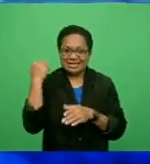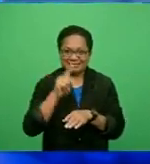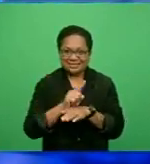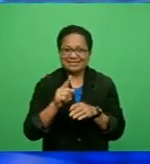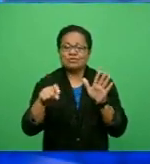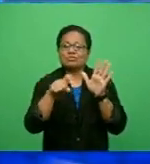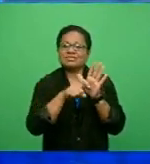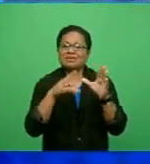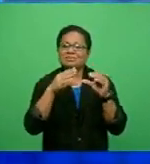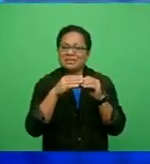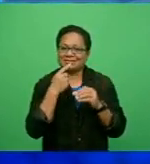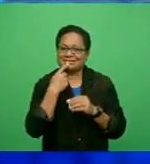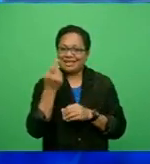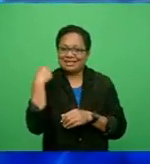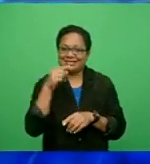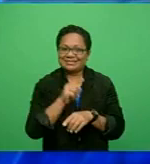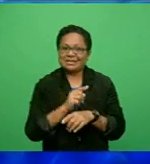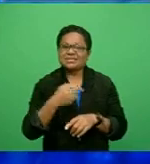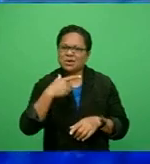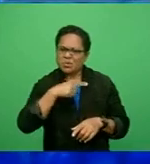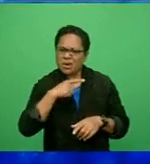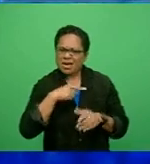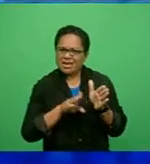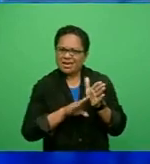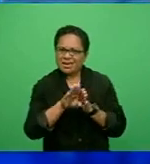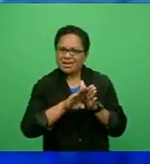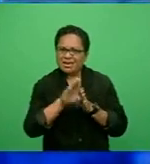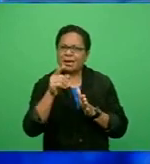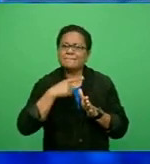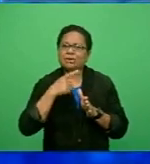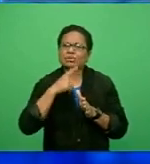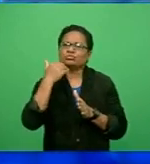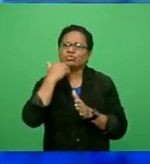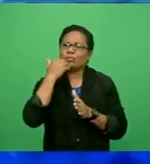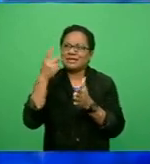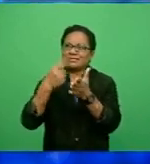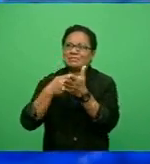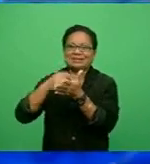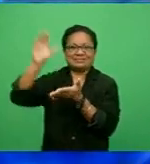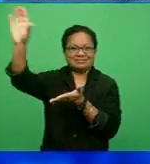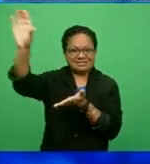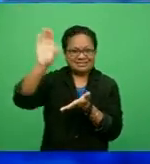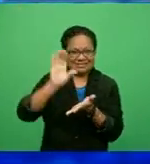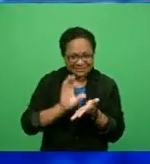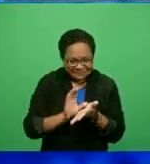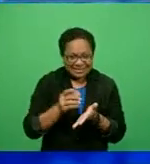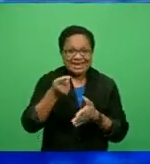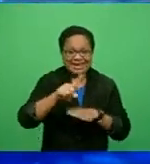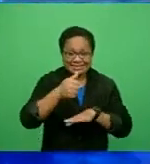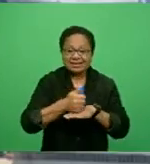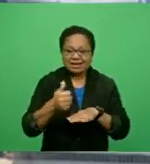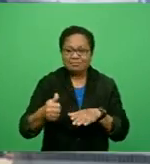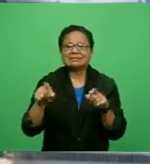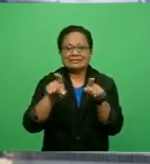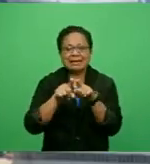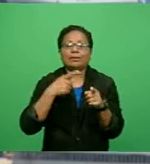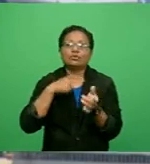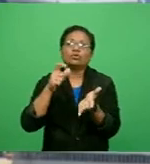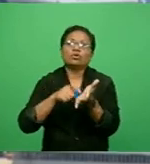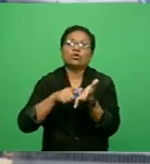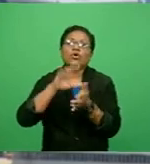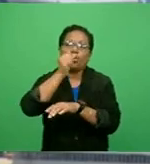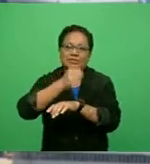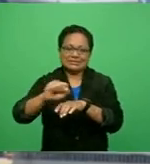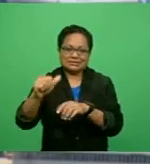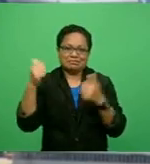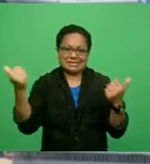RBF states this was driven by the increase in foreign reserves, which in turn were underpinned by government external borrowing. Governor Arif